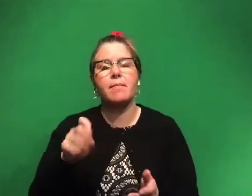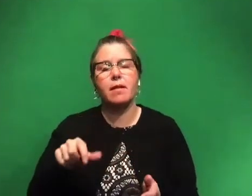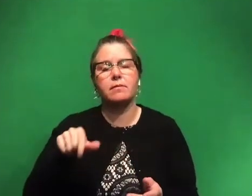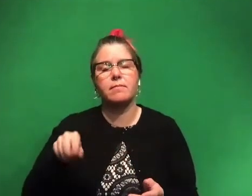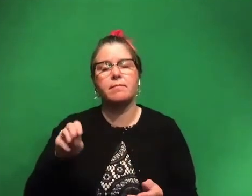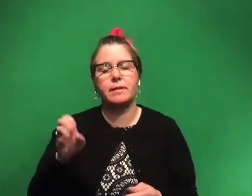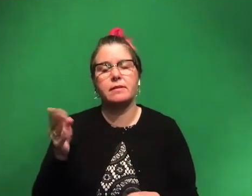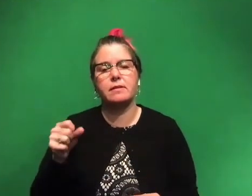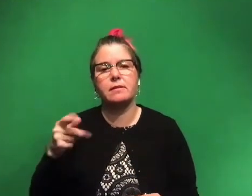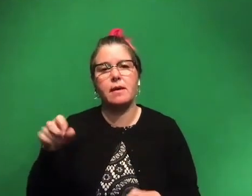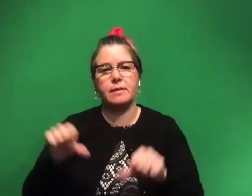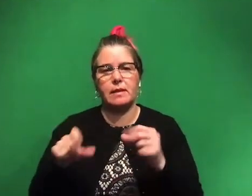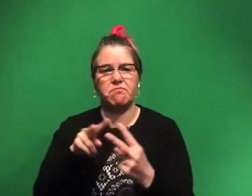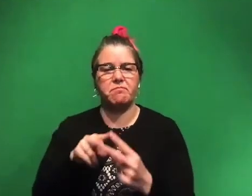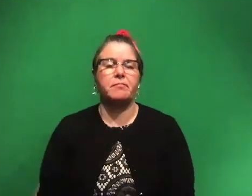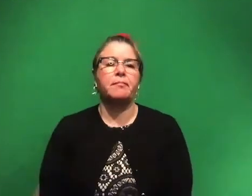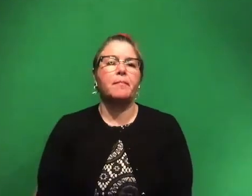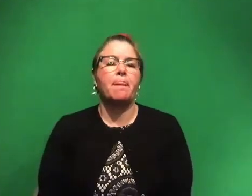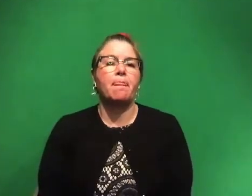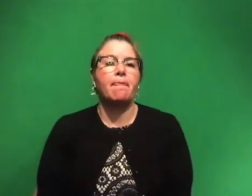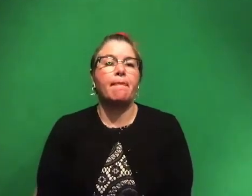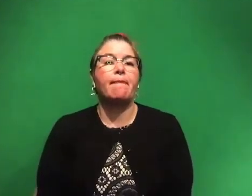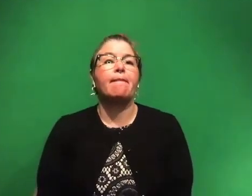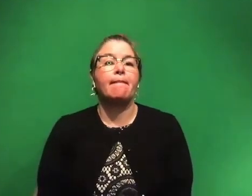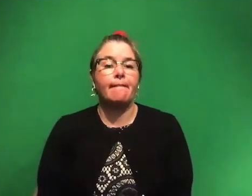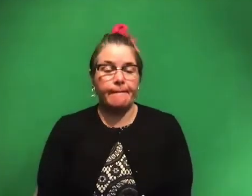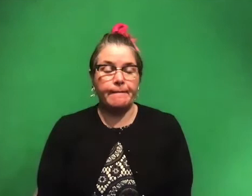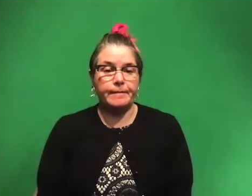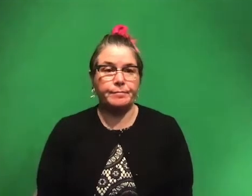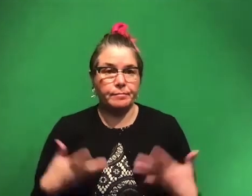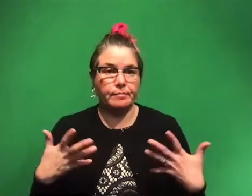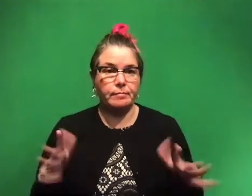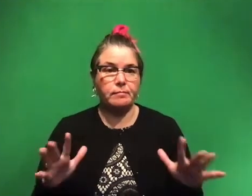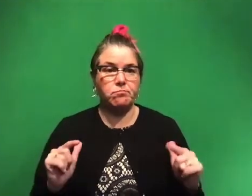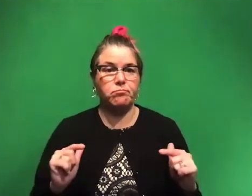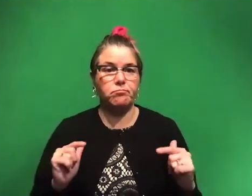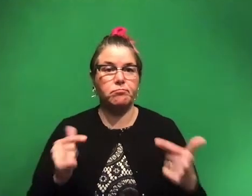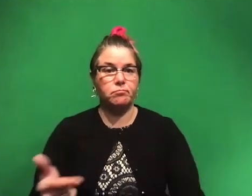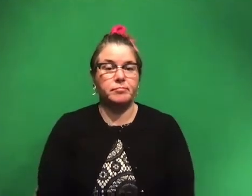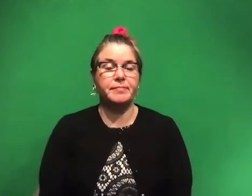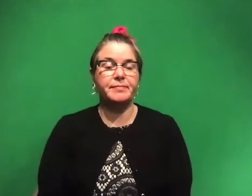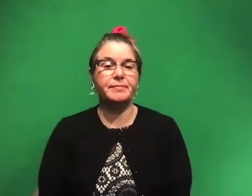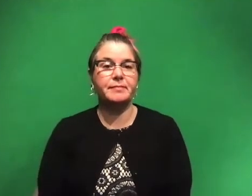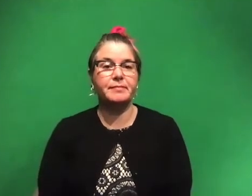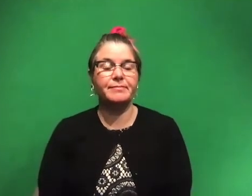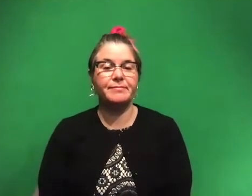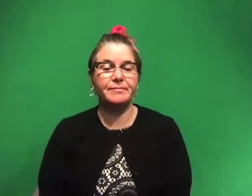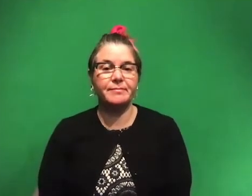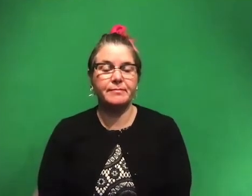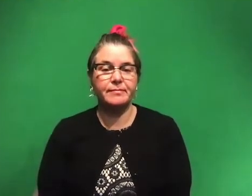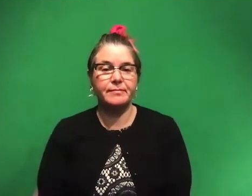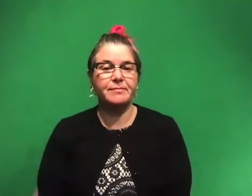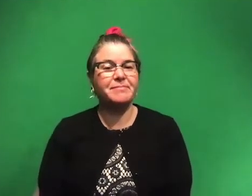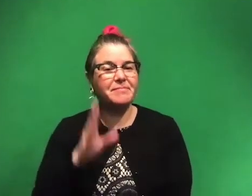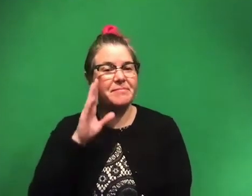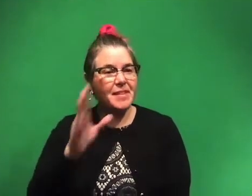.me slash Skype a Scientist. That is all for me. So take it away. Hi,